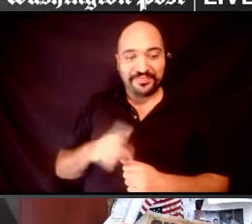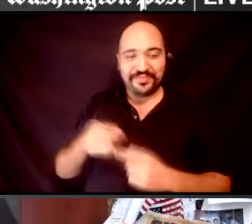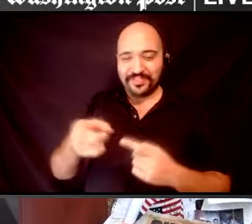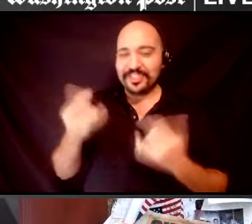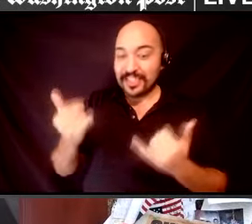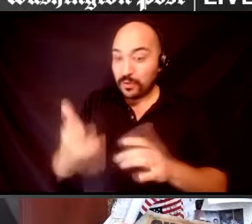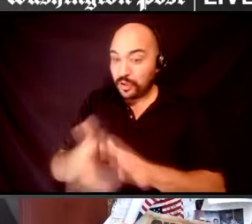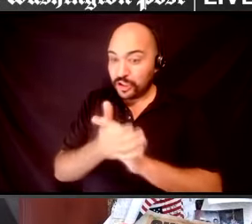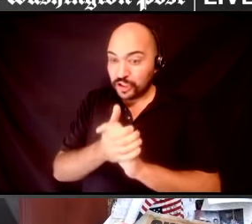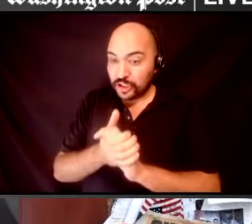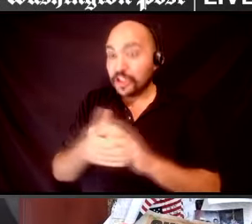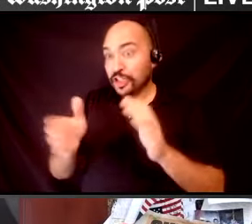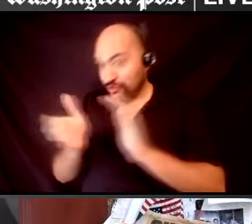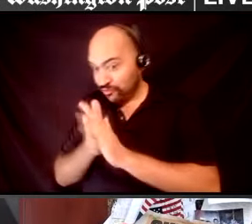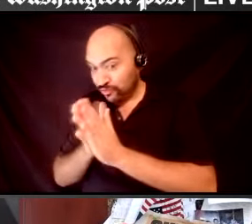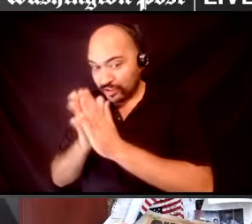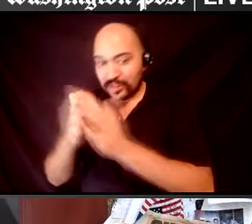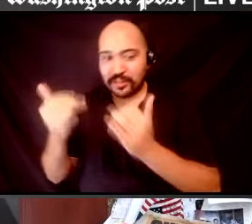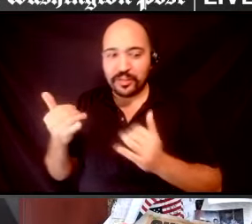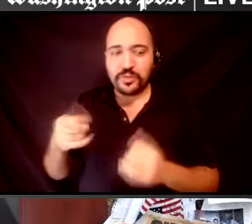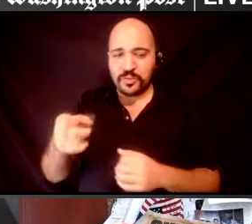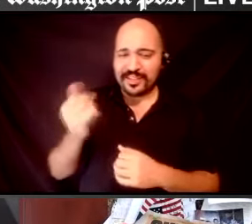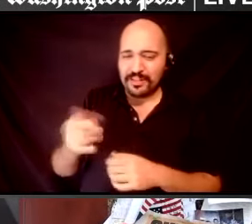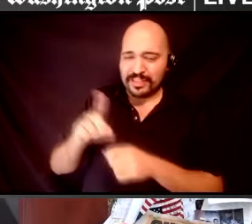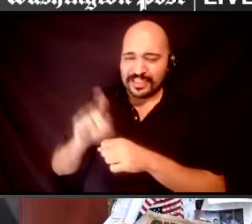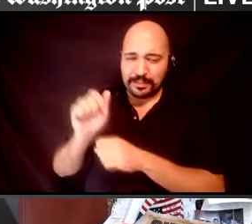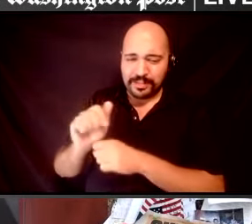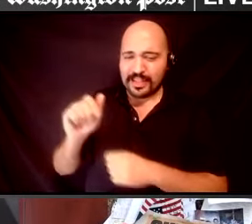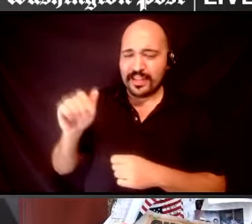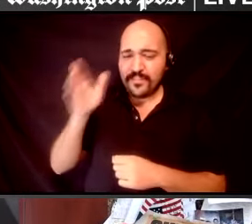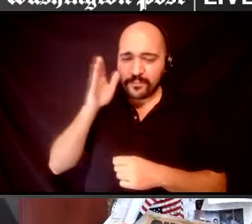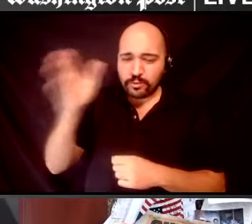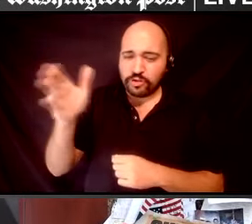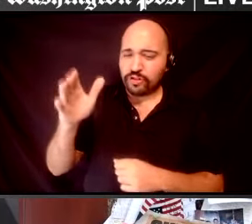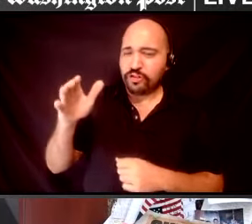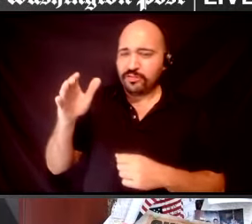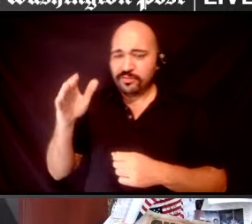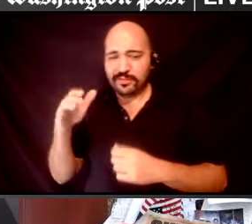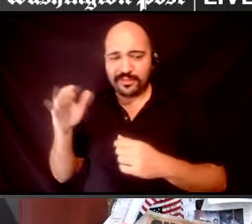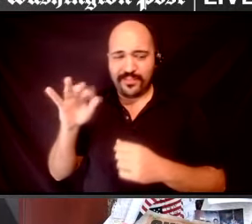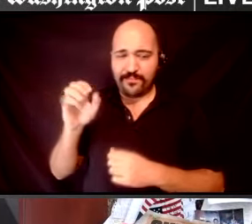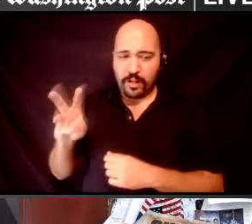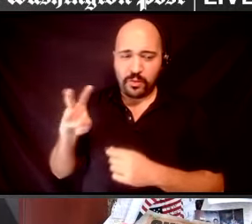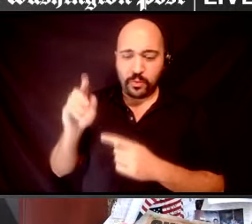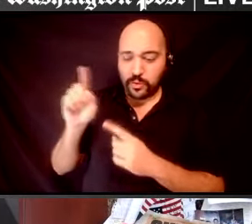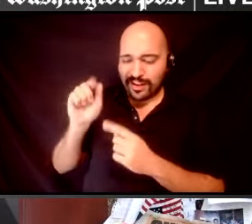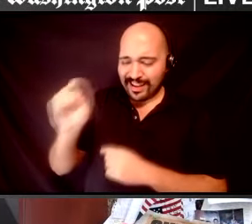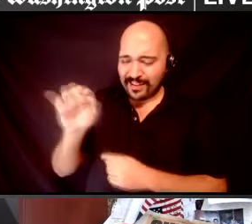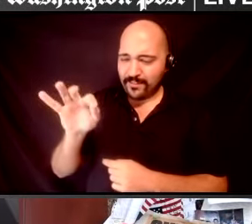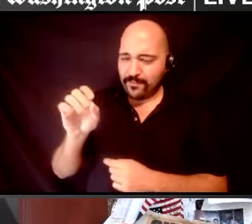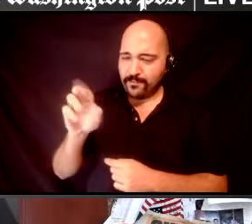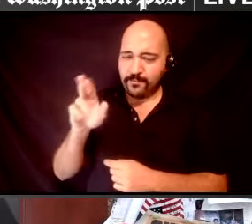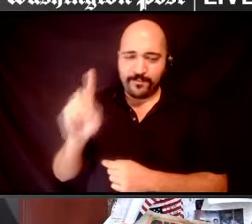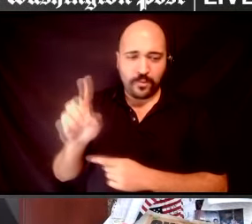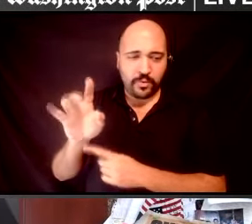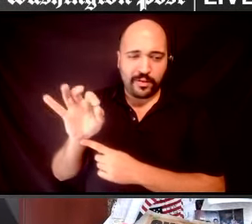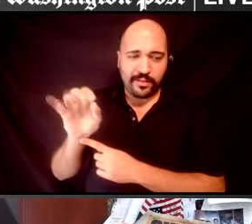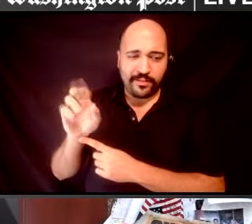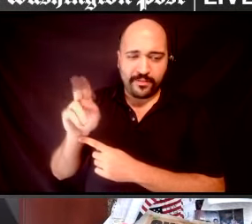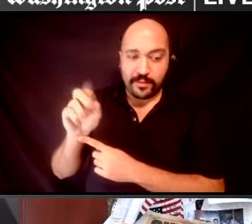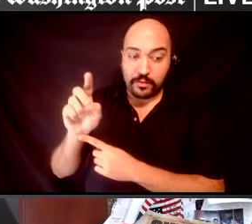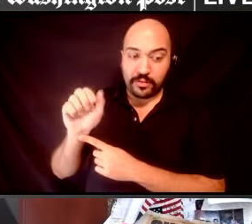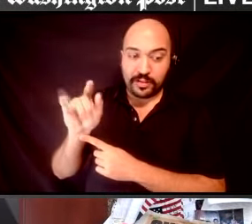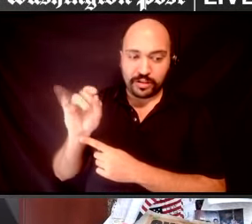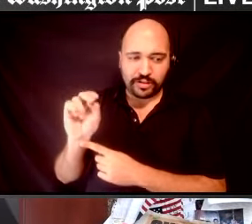on this, a Disability Futures Fellow at the Ford Foundation. And how are you using that to advance this, this